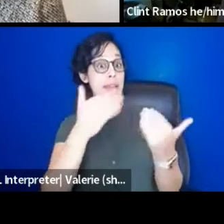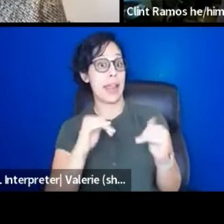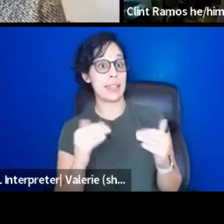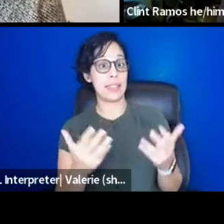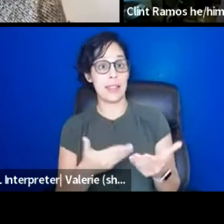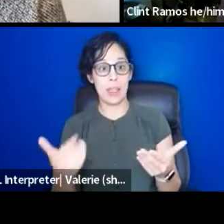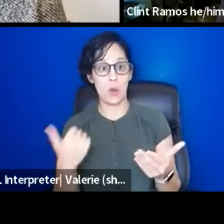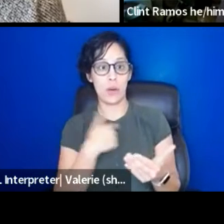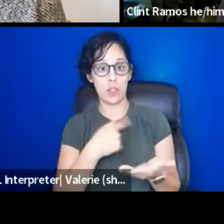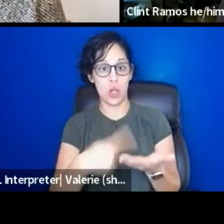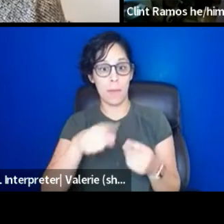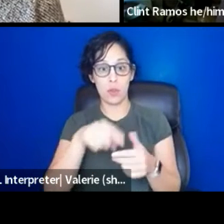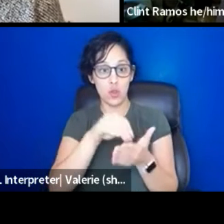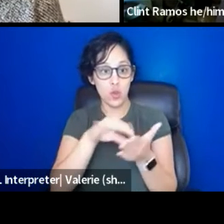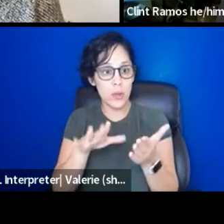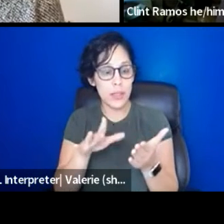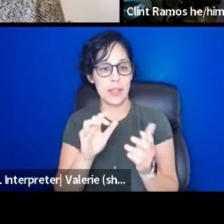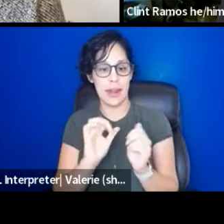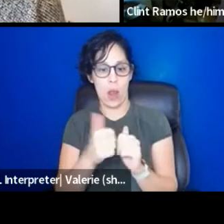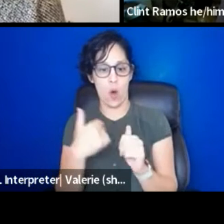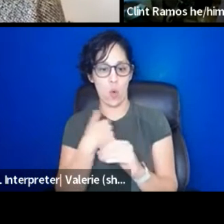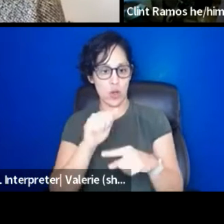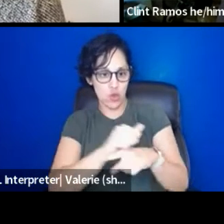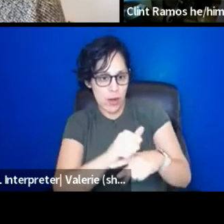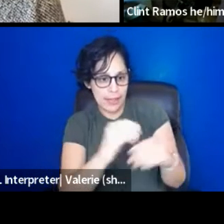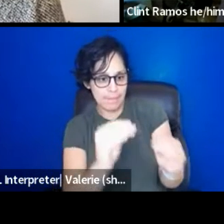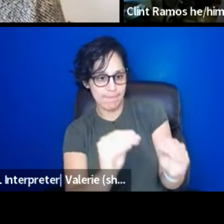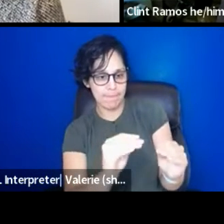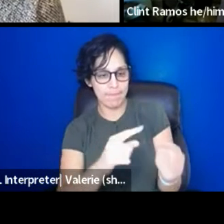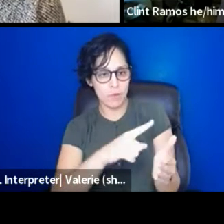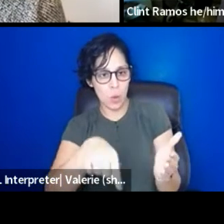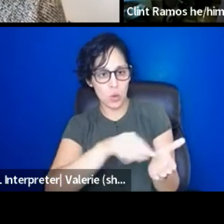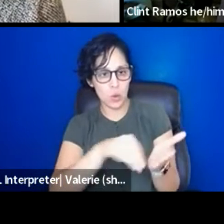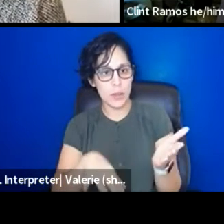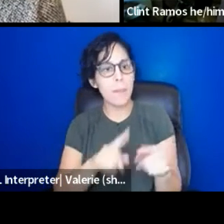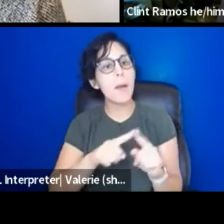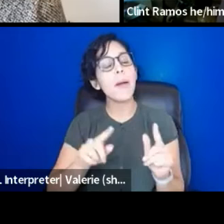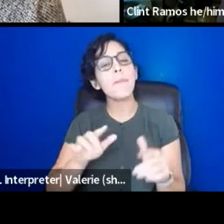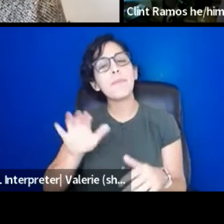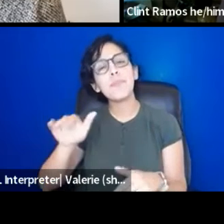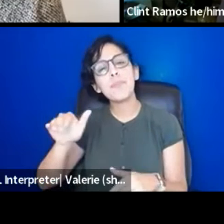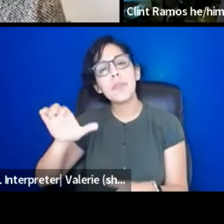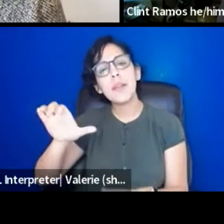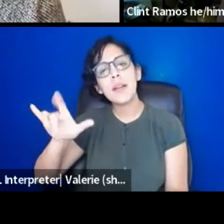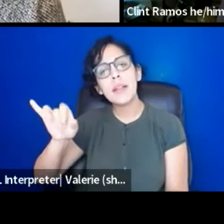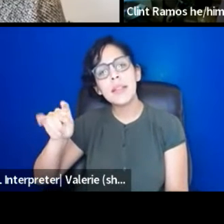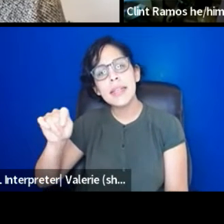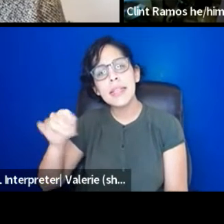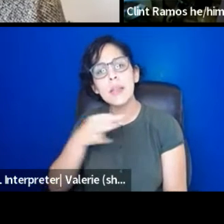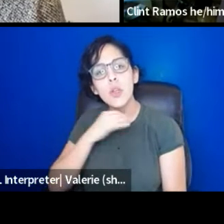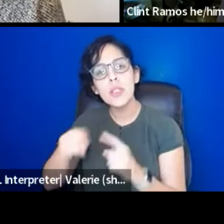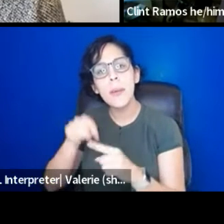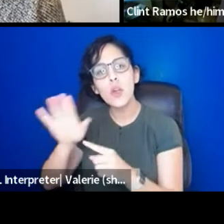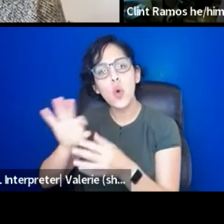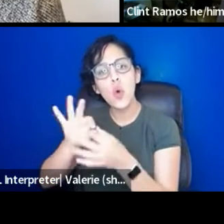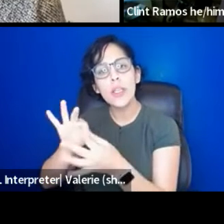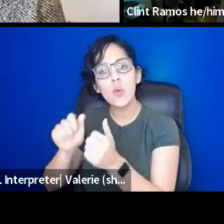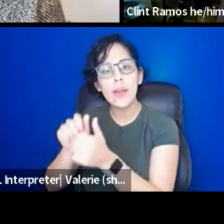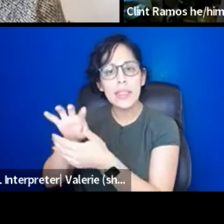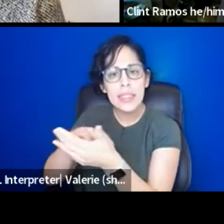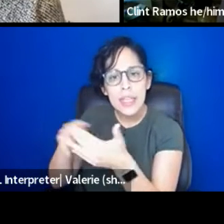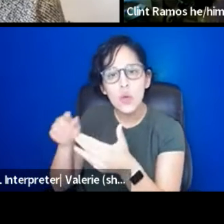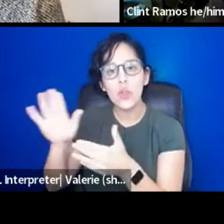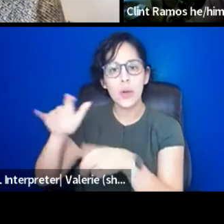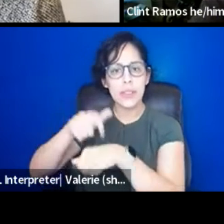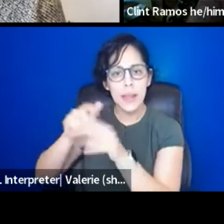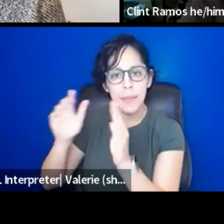and yes, and to that, um, um, jumping off from there, Clint, I'd love to hear, you know, your relationship with the schedule and, and your